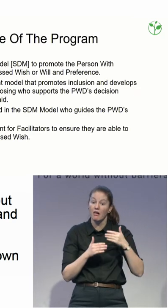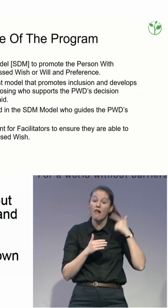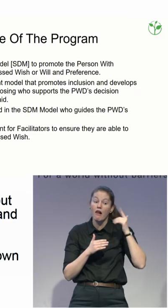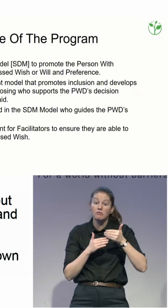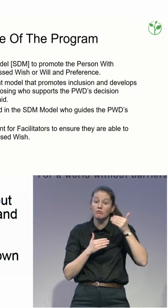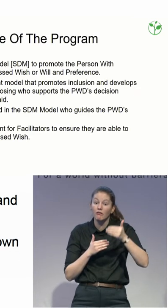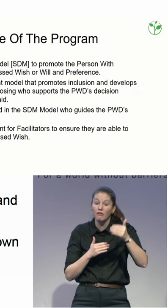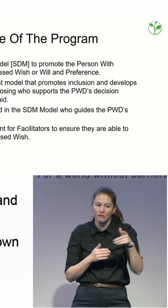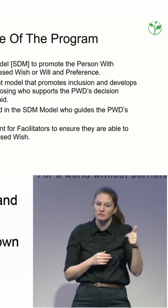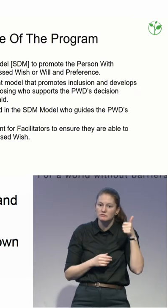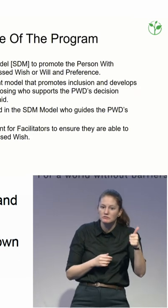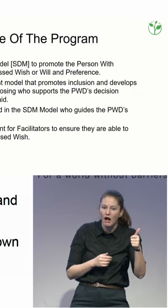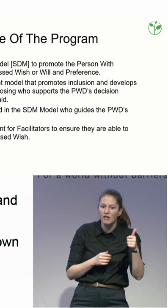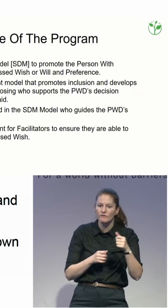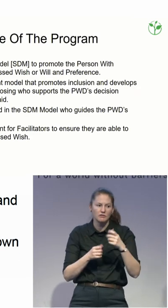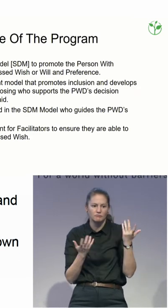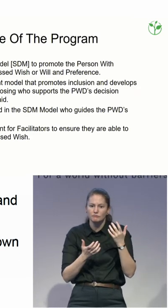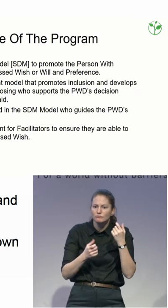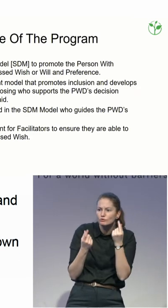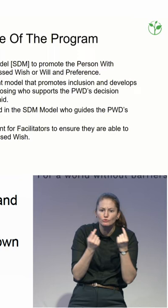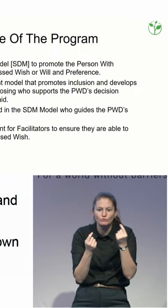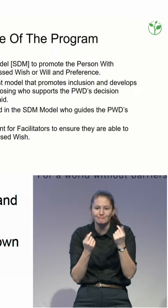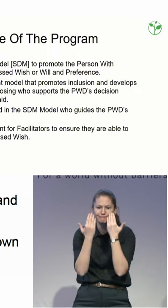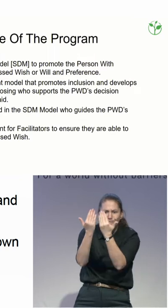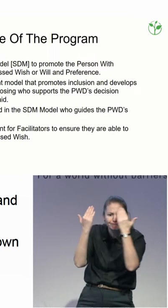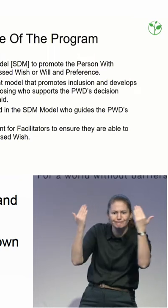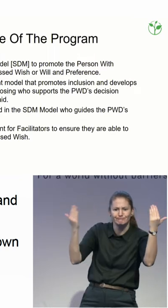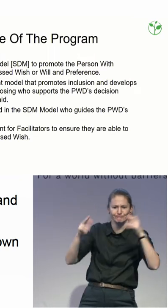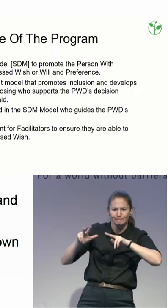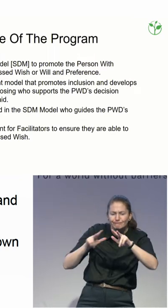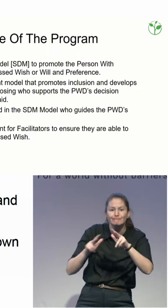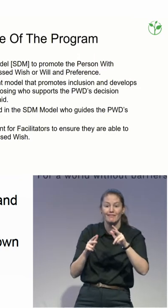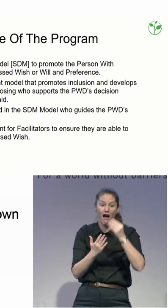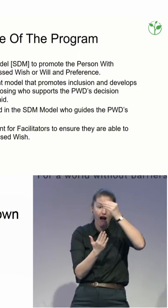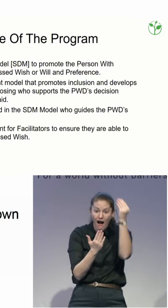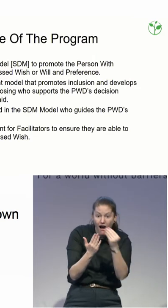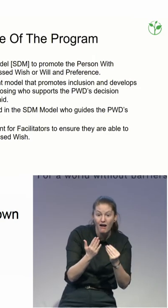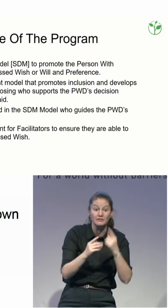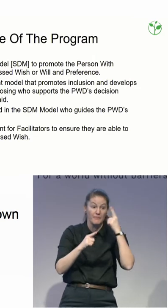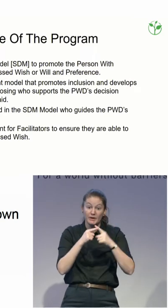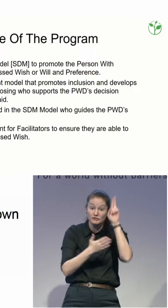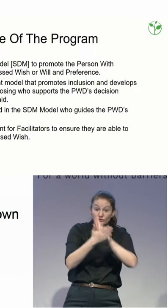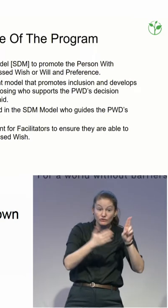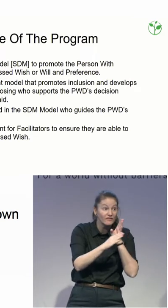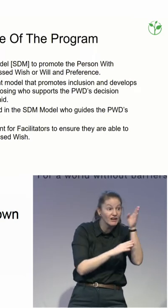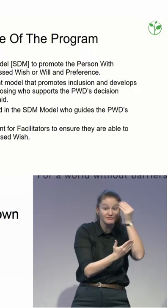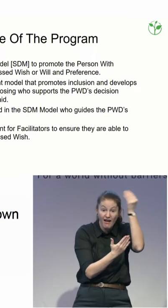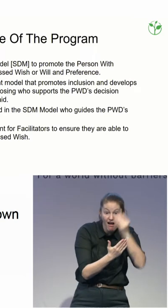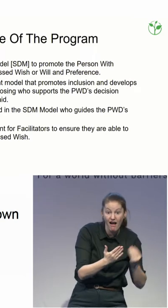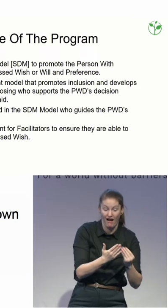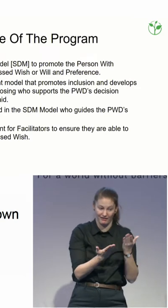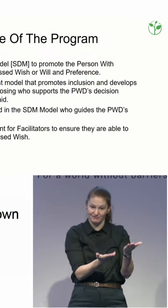So that's just a few examples of how we think big. We also try to connect people to their local community.